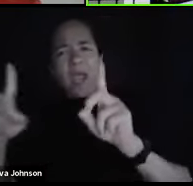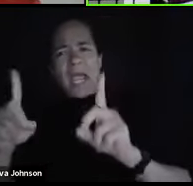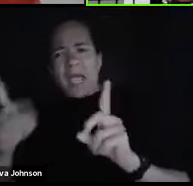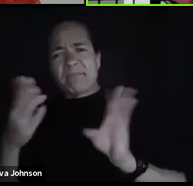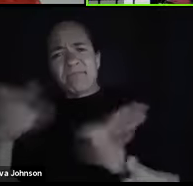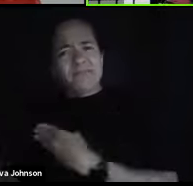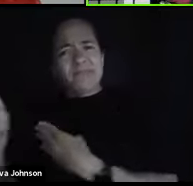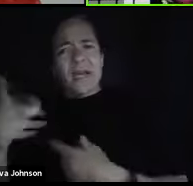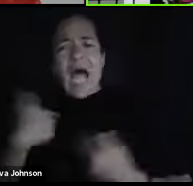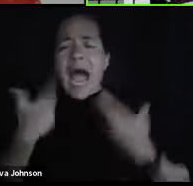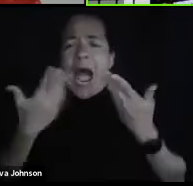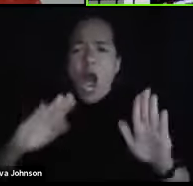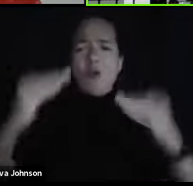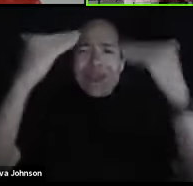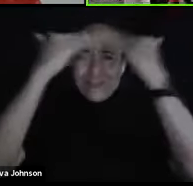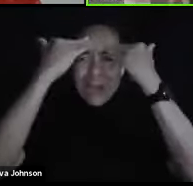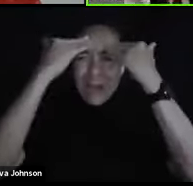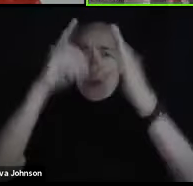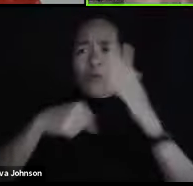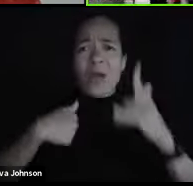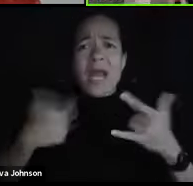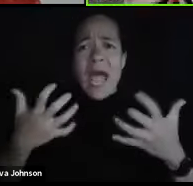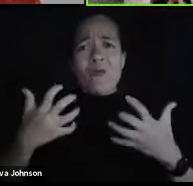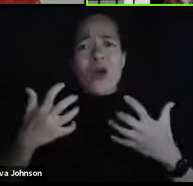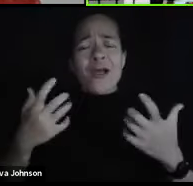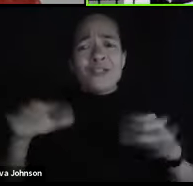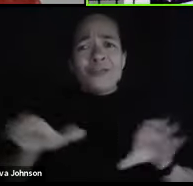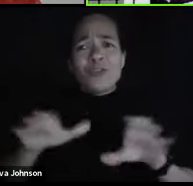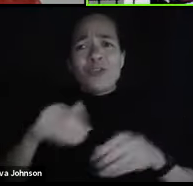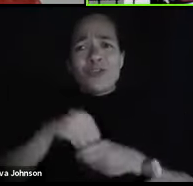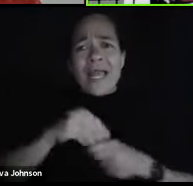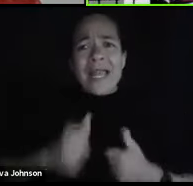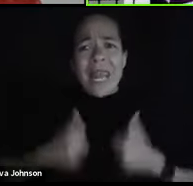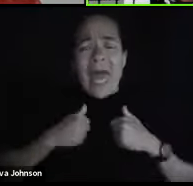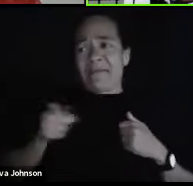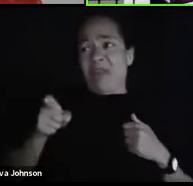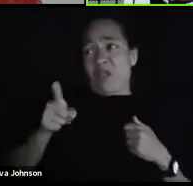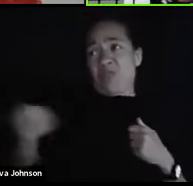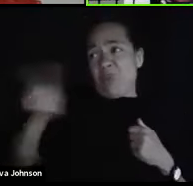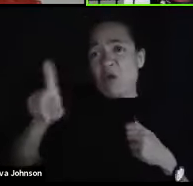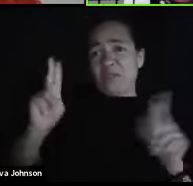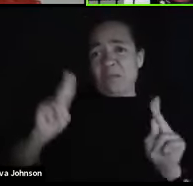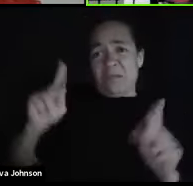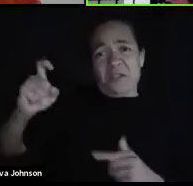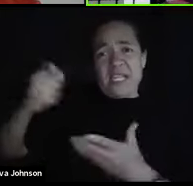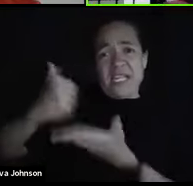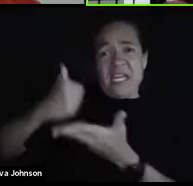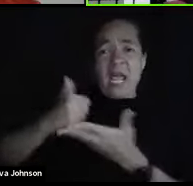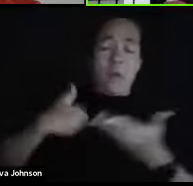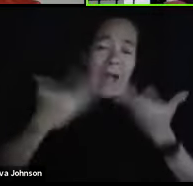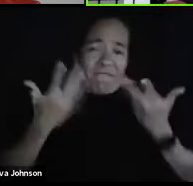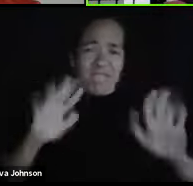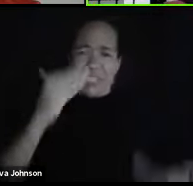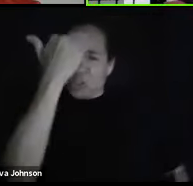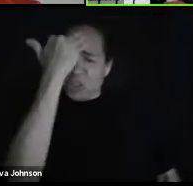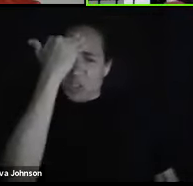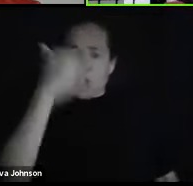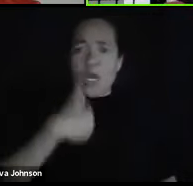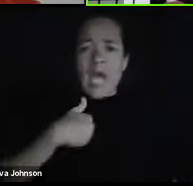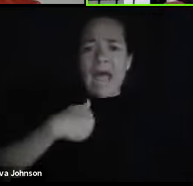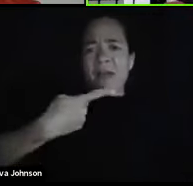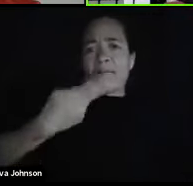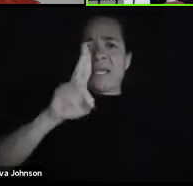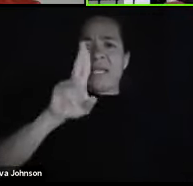I knew what I was going to do in life. Those other kids, they needed help, but I knew, ha, I have a PhD, an